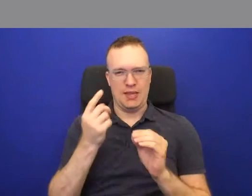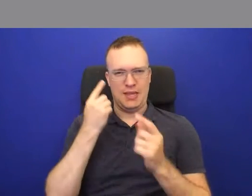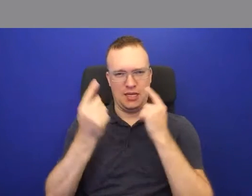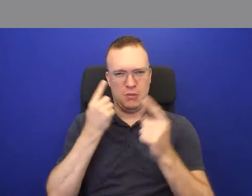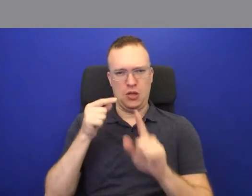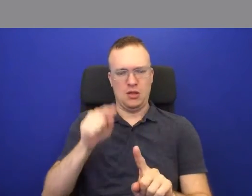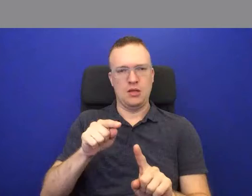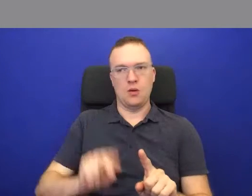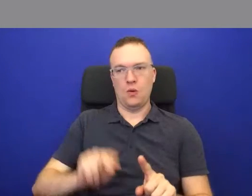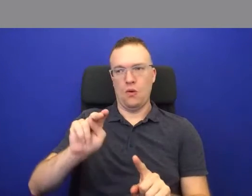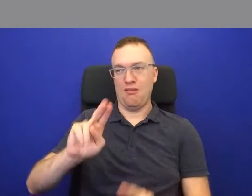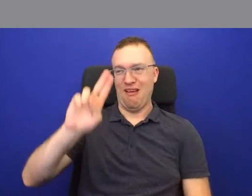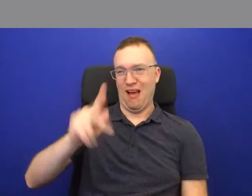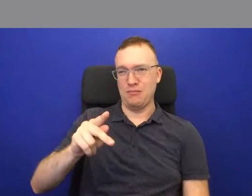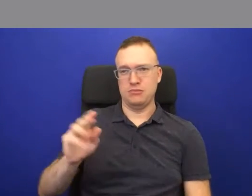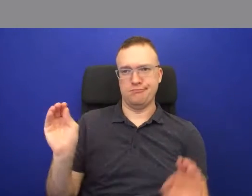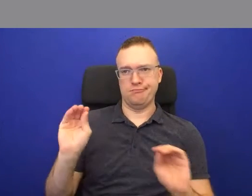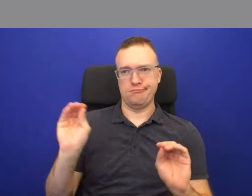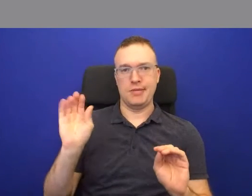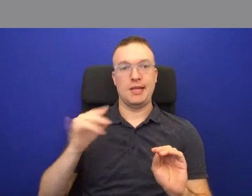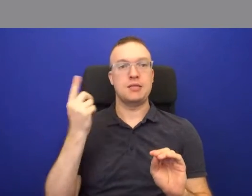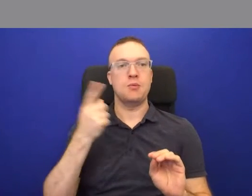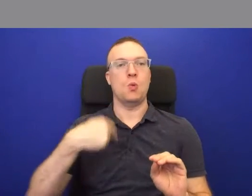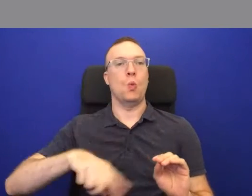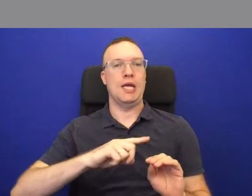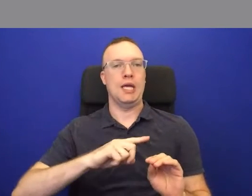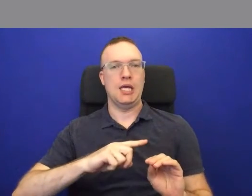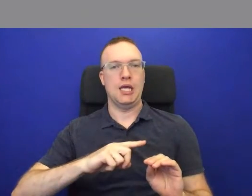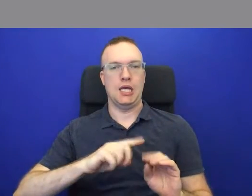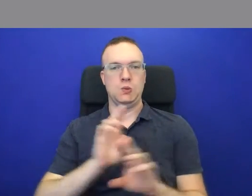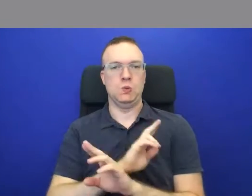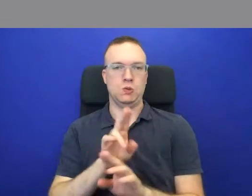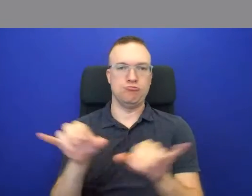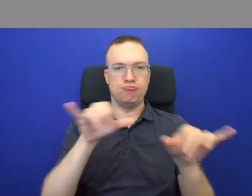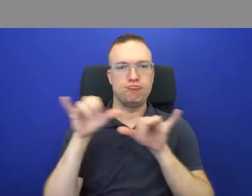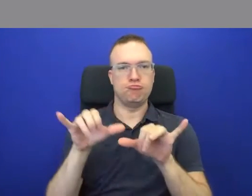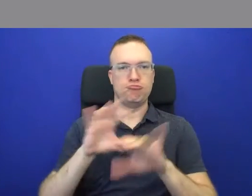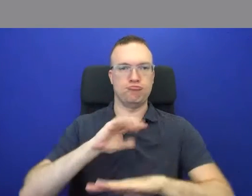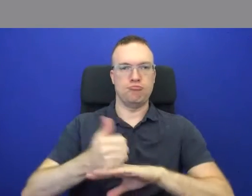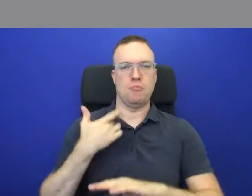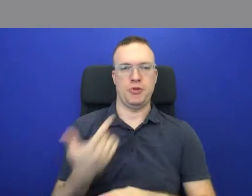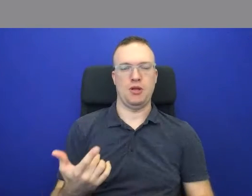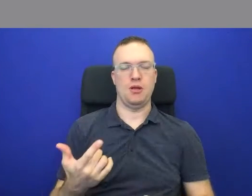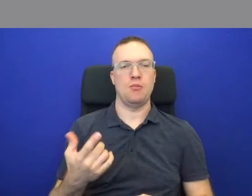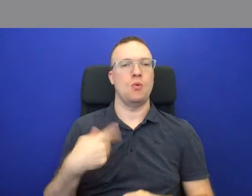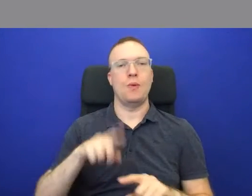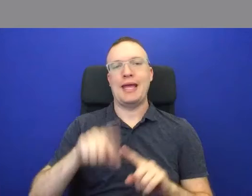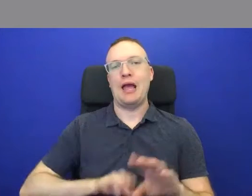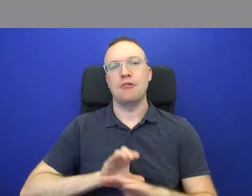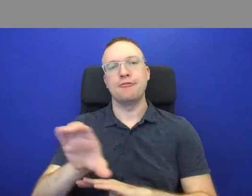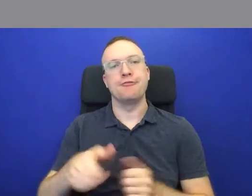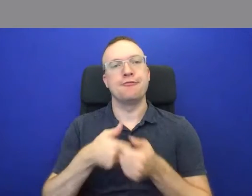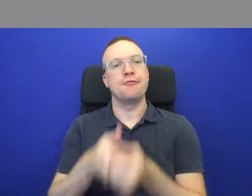up. That's something that we use as a common conceit, but we can't impose that